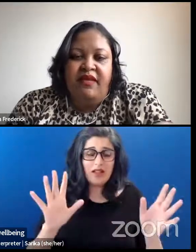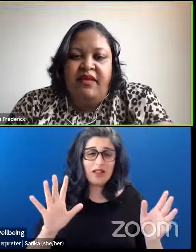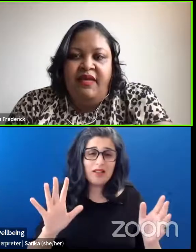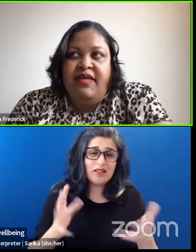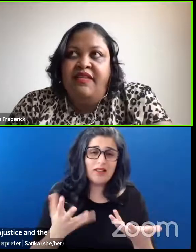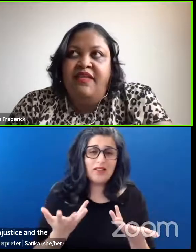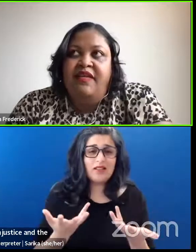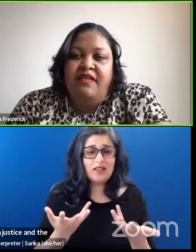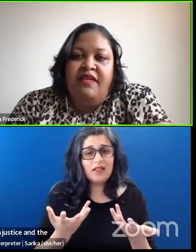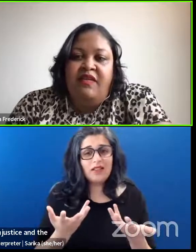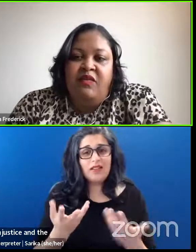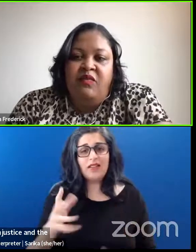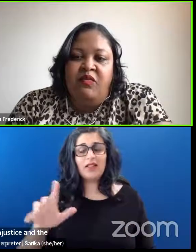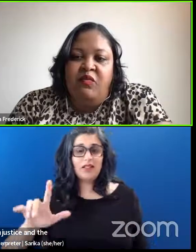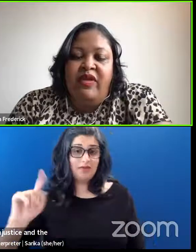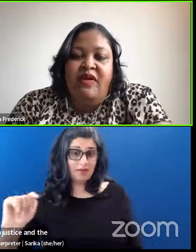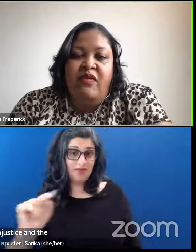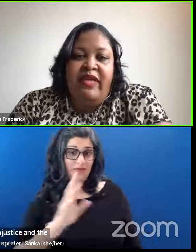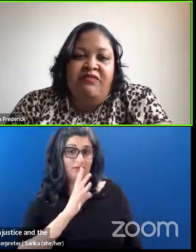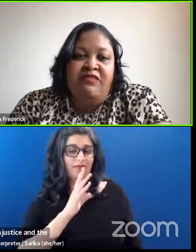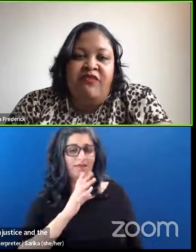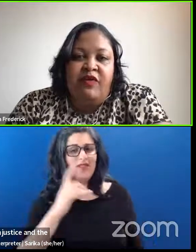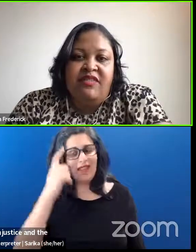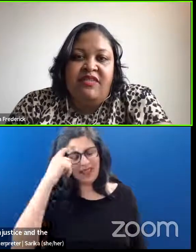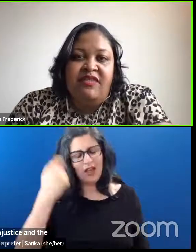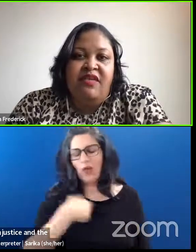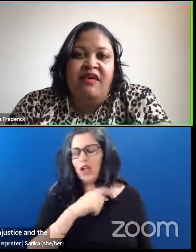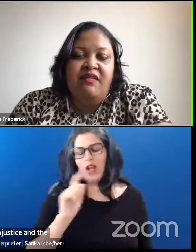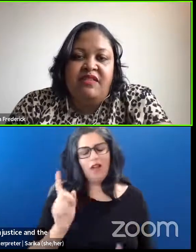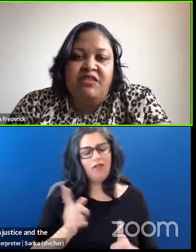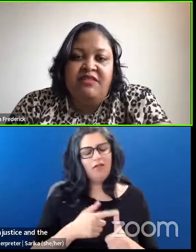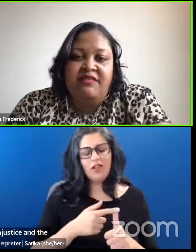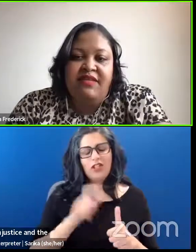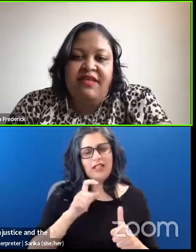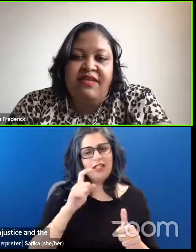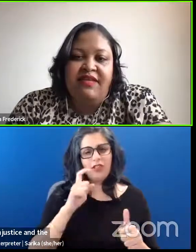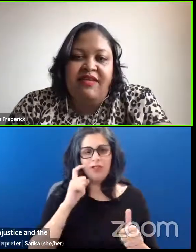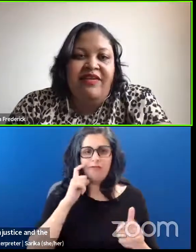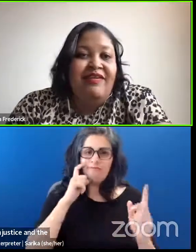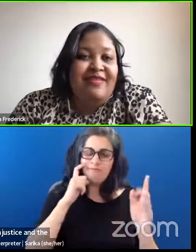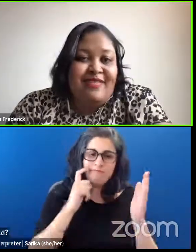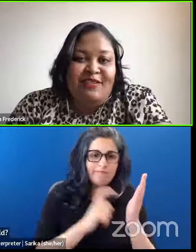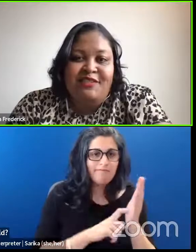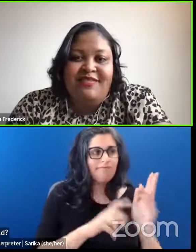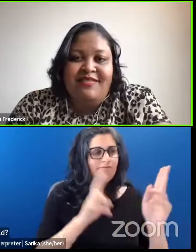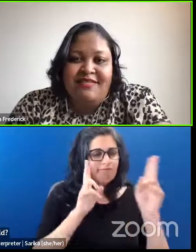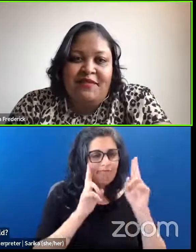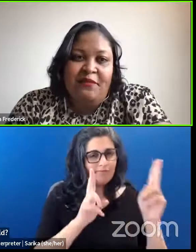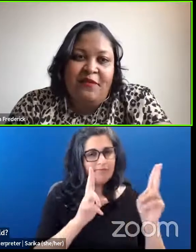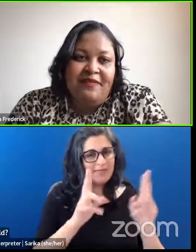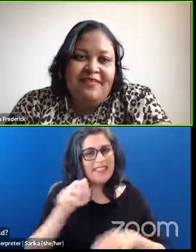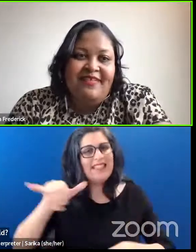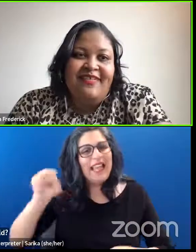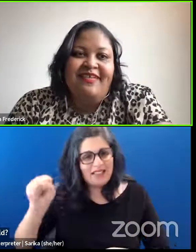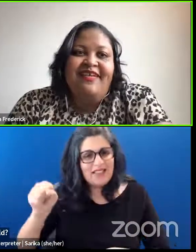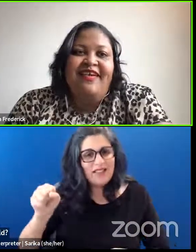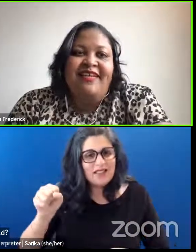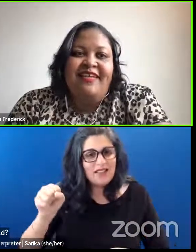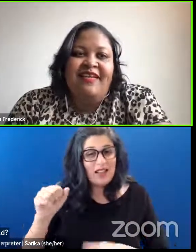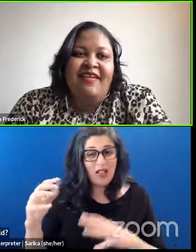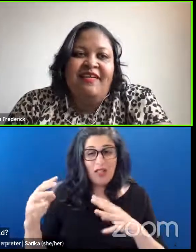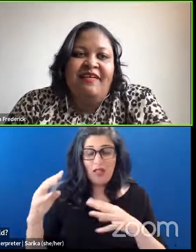Yeah, I think that we all have to first acknowledge that there is injustice in the world